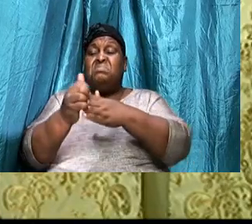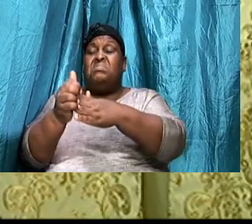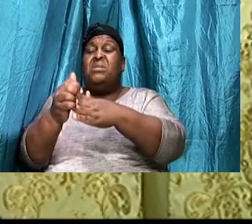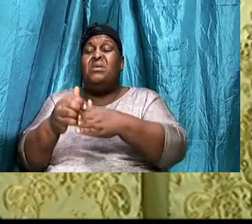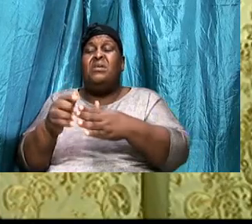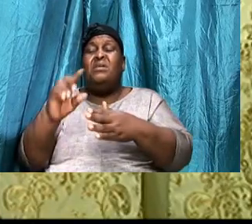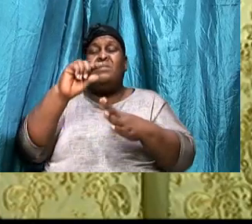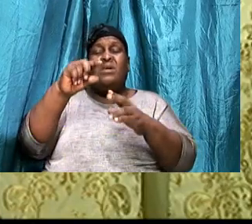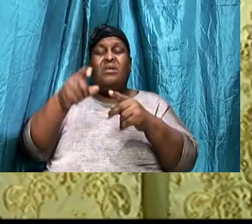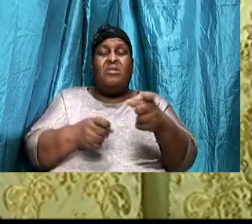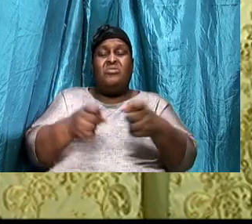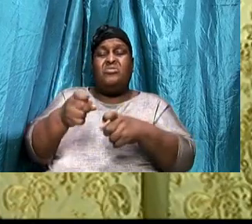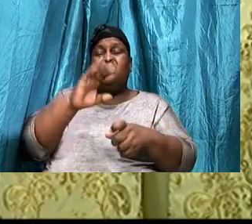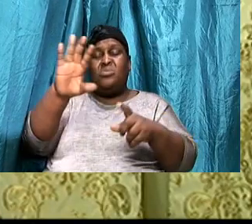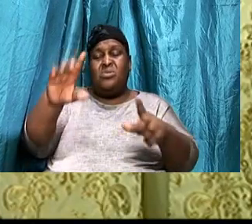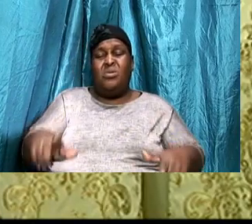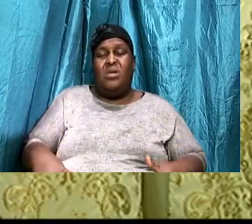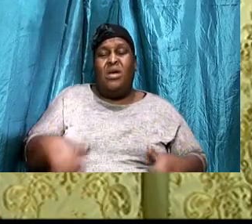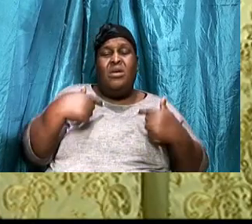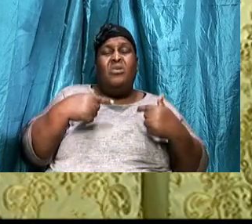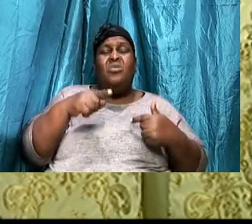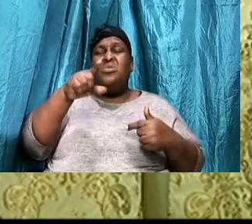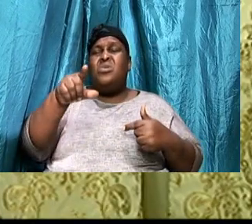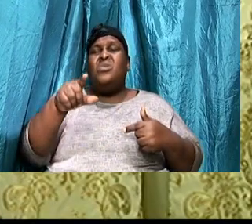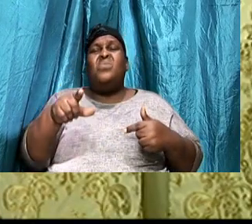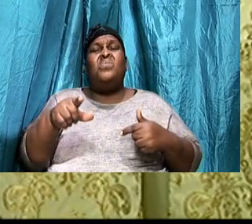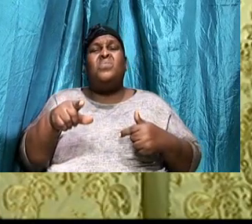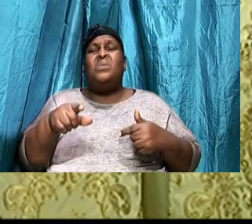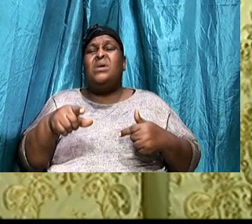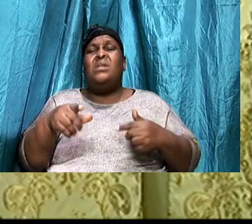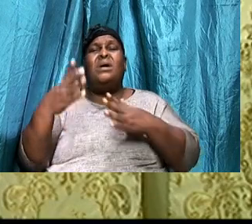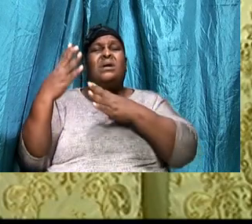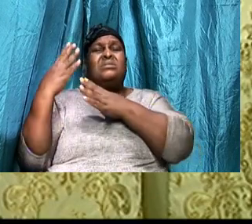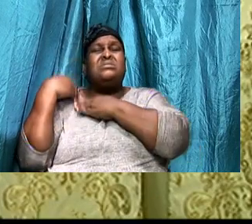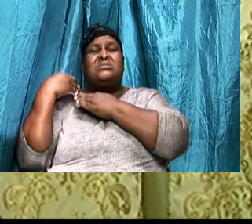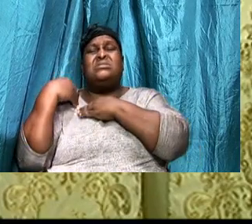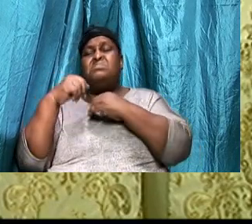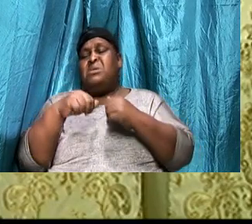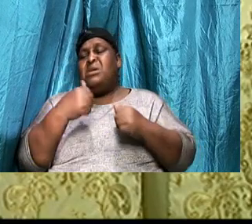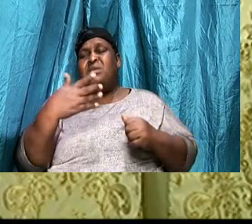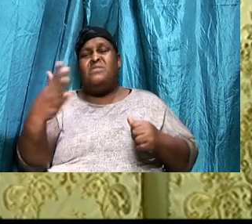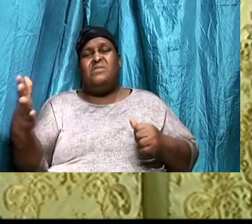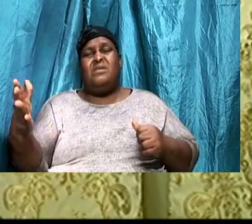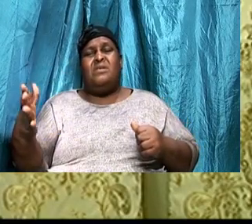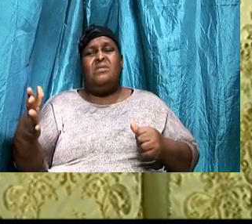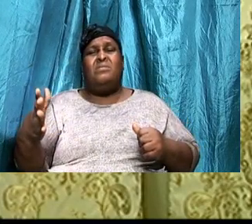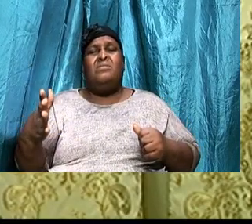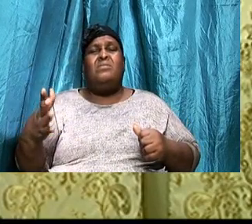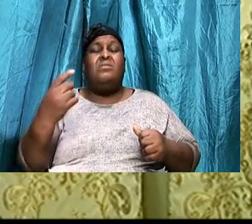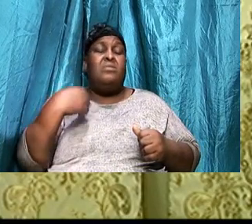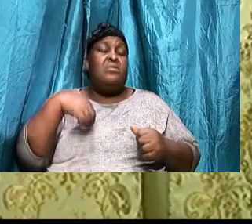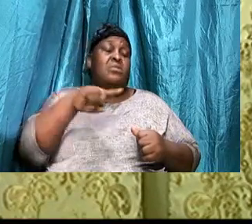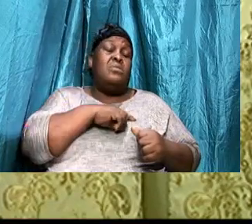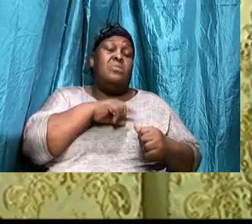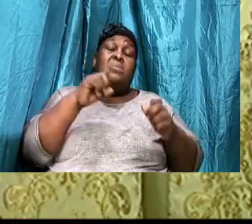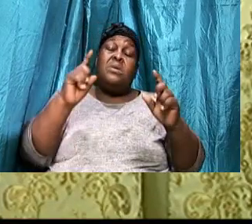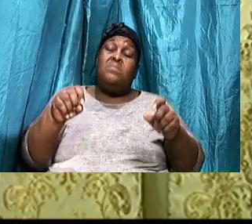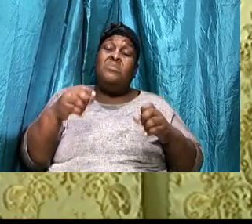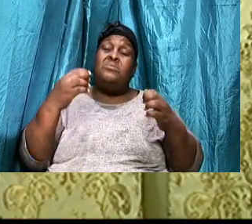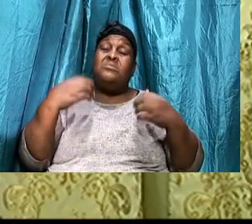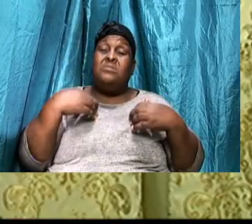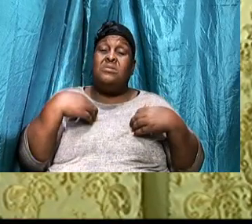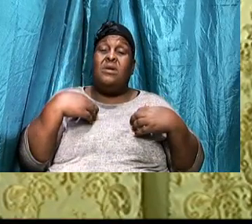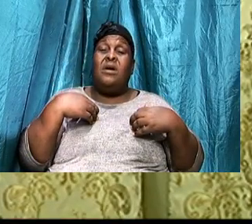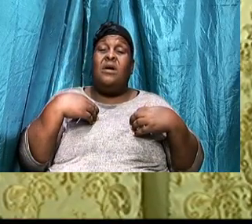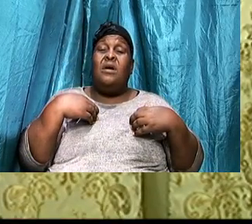Anything, It therefore means, That we must have standards, And we must have, Guidelines, To govern our